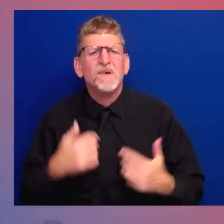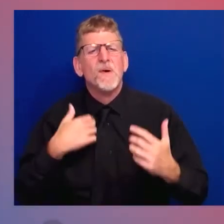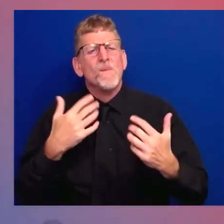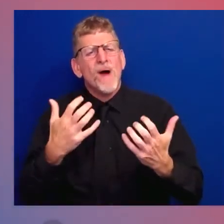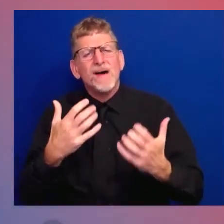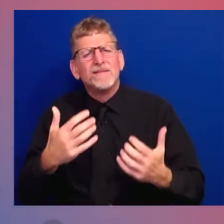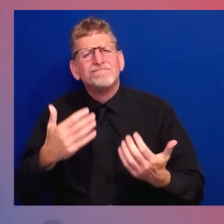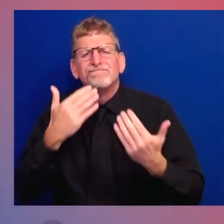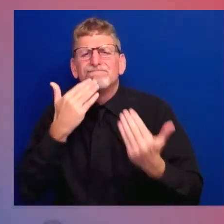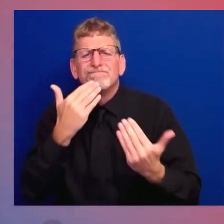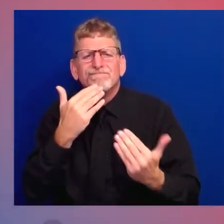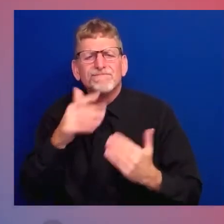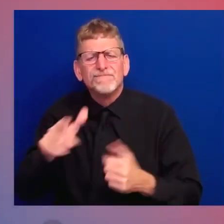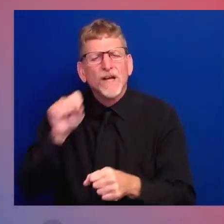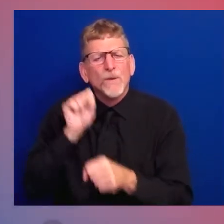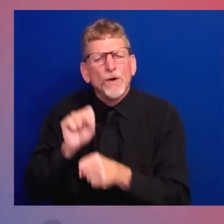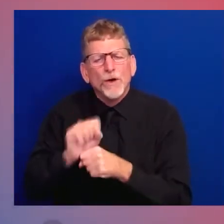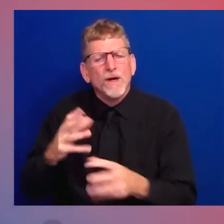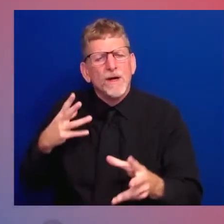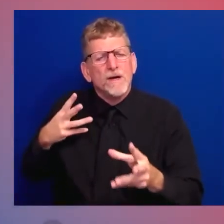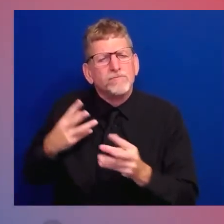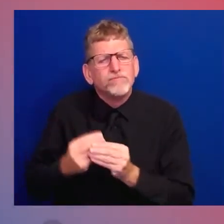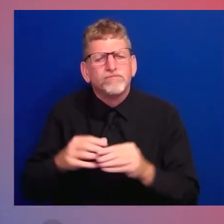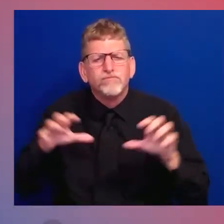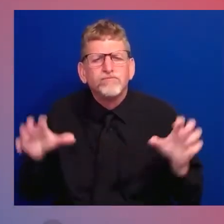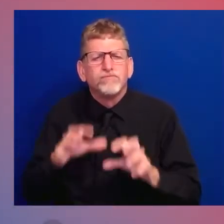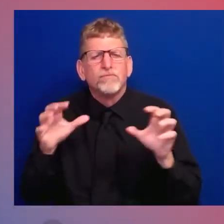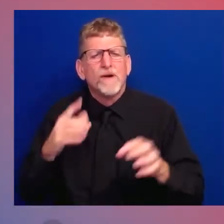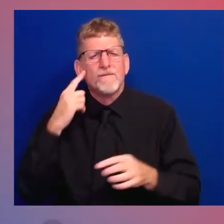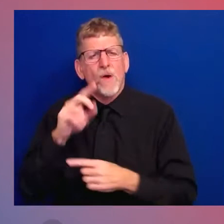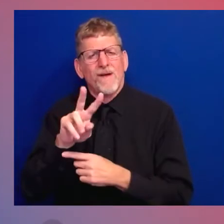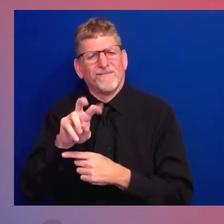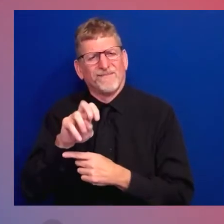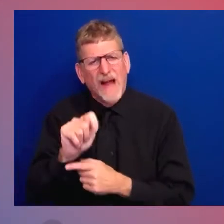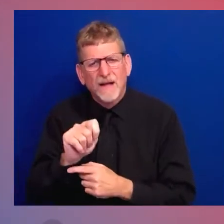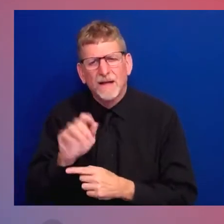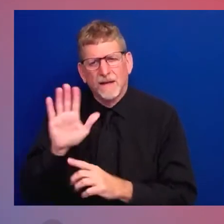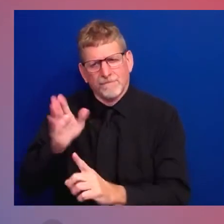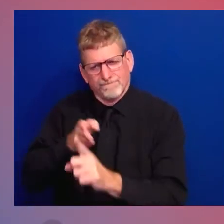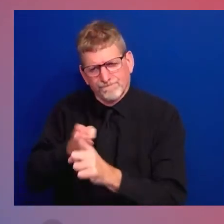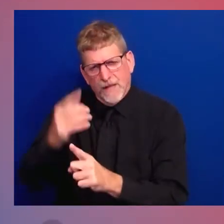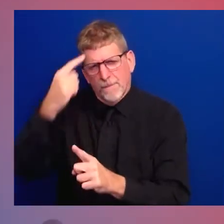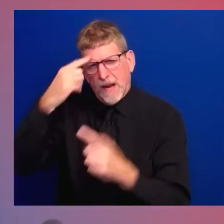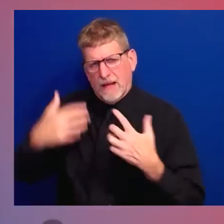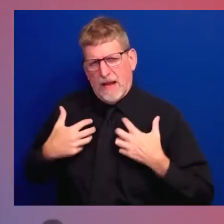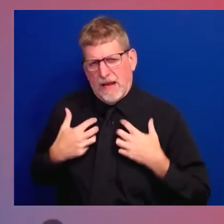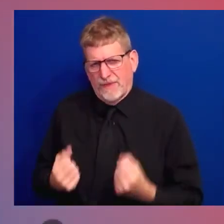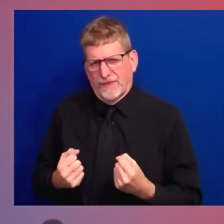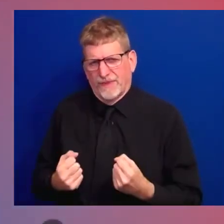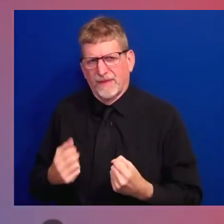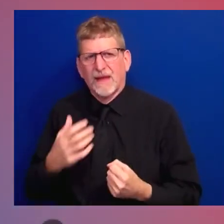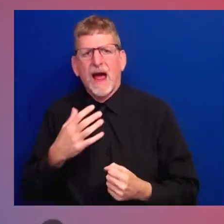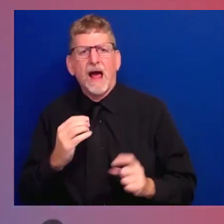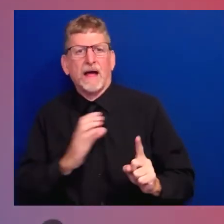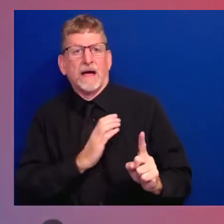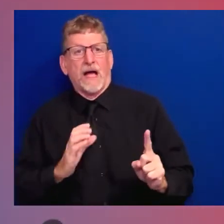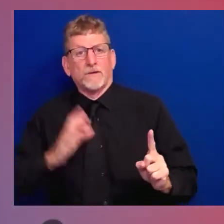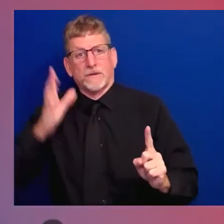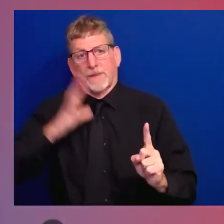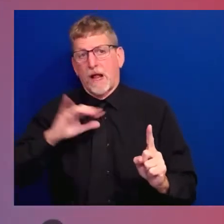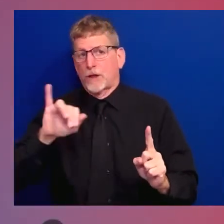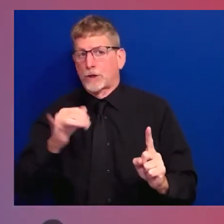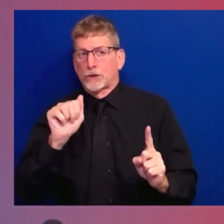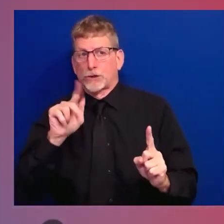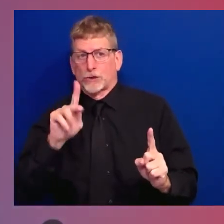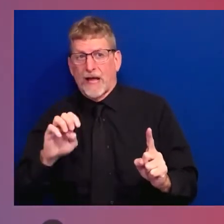leadership dealing with veterans' mental health issues. And Congressman Jake Elzey, a member of the House Veterans Committee, a veteran himself,